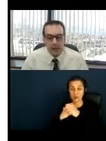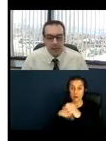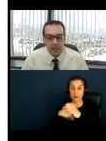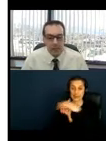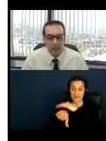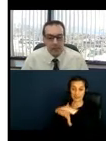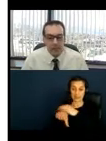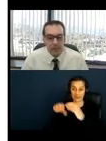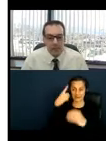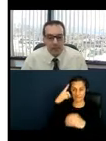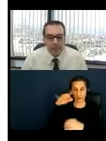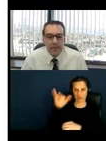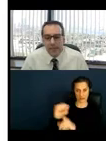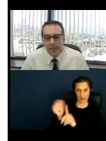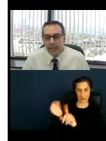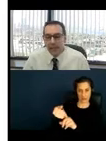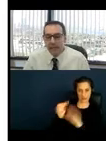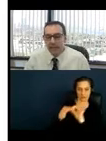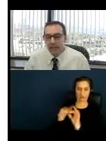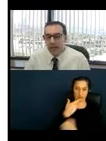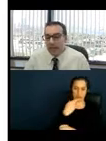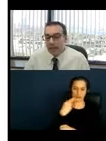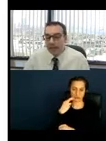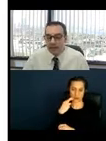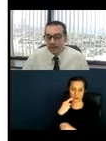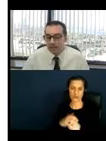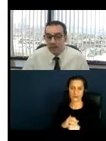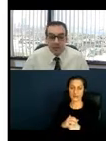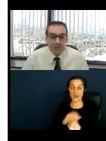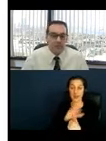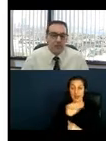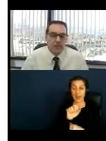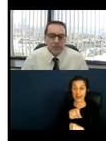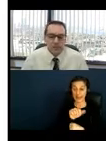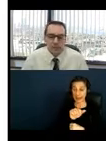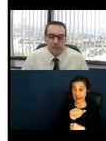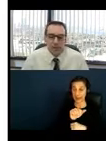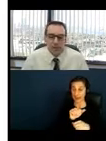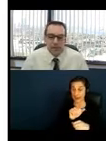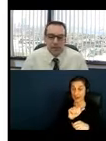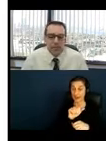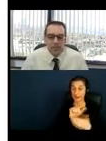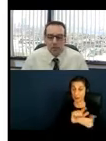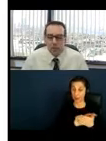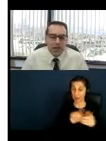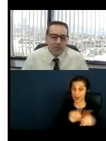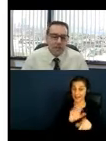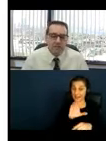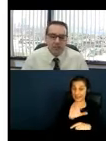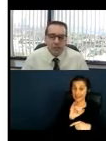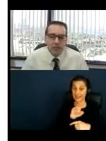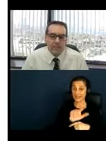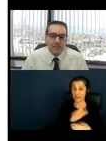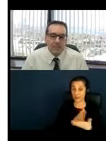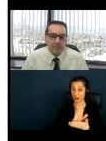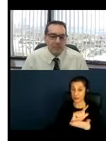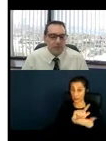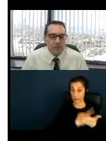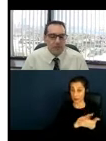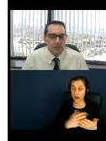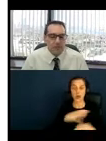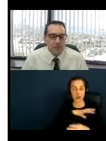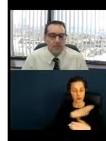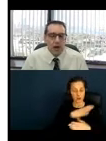scenario. The ADA act as civil rights legislation does cover all aspects of equal access and